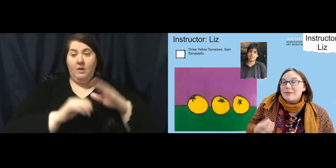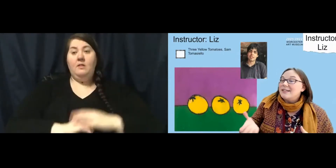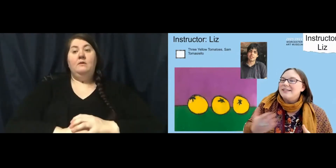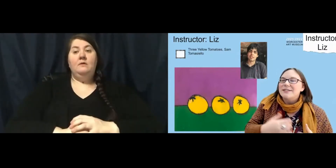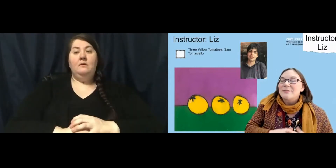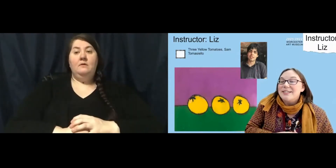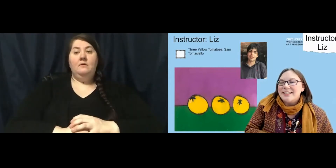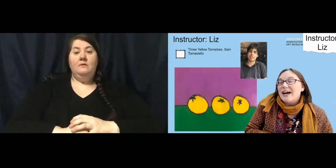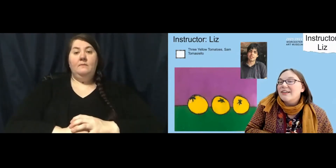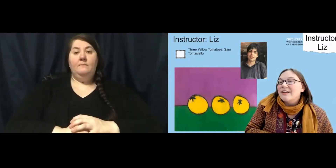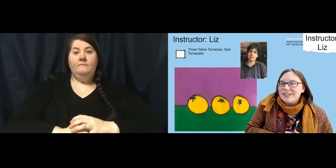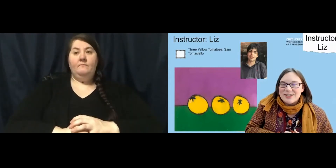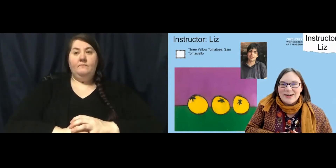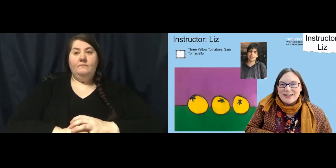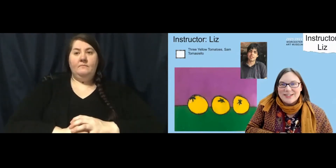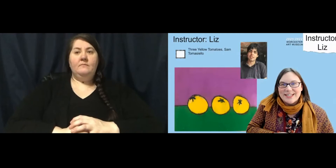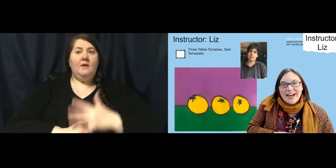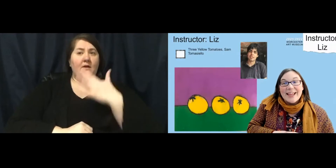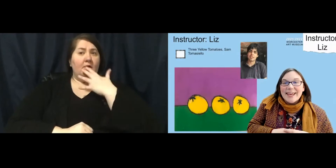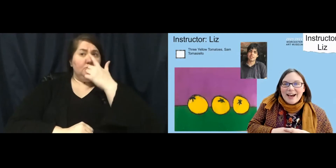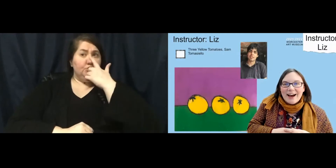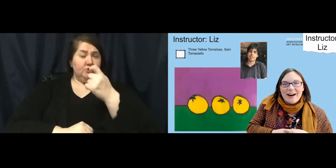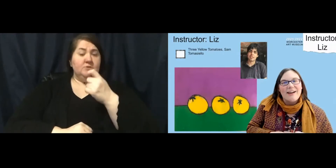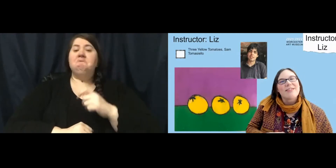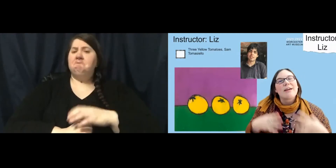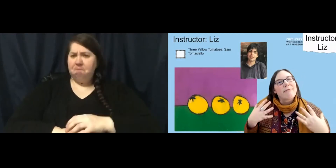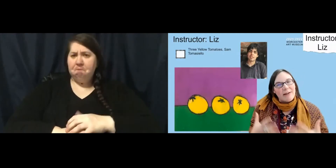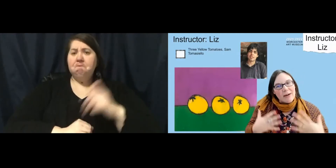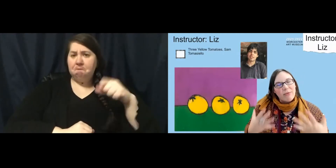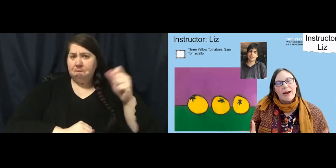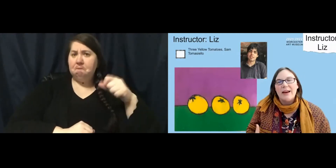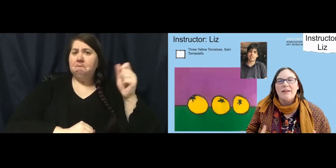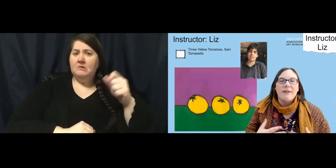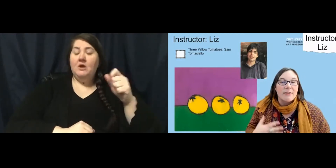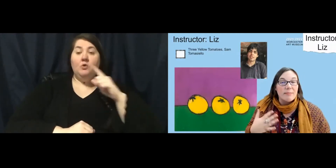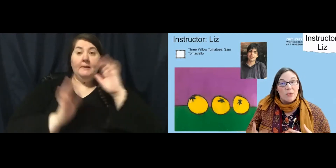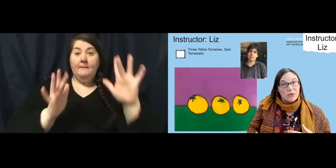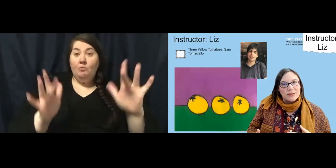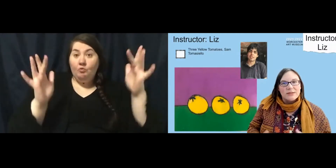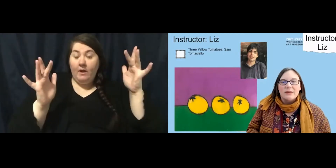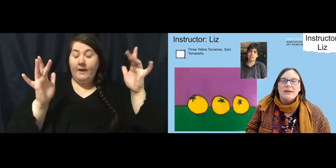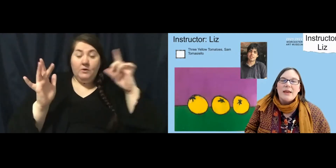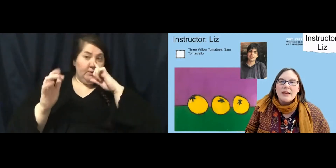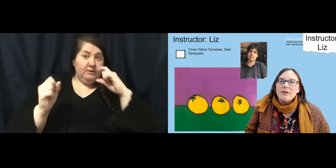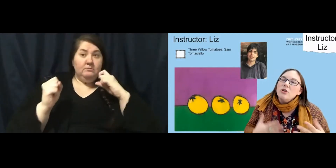I see that someone says the colors are so interesting. And they are. They're very bright and very bold. And not